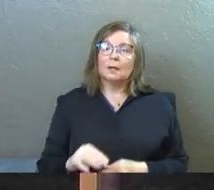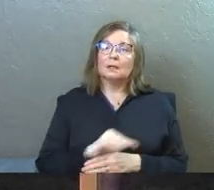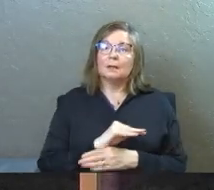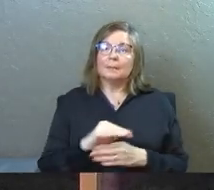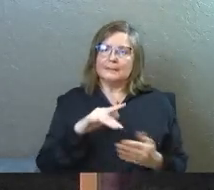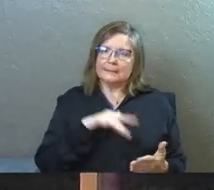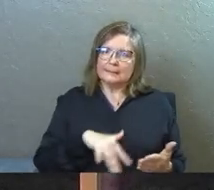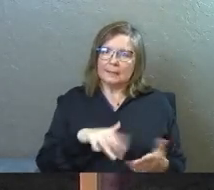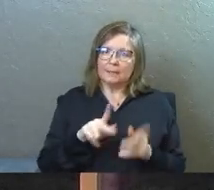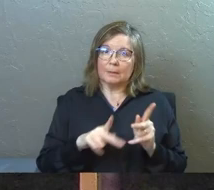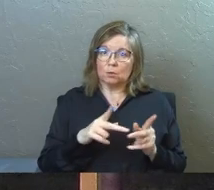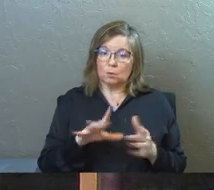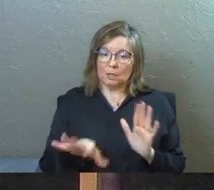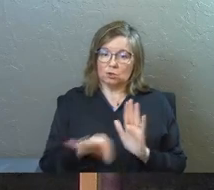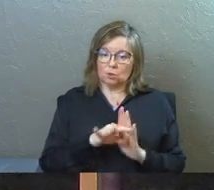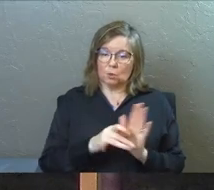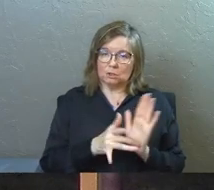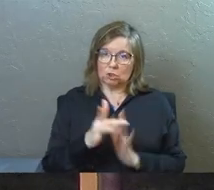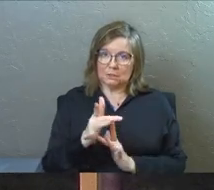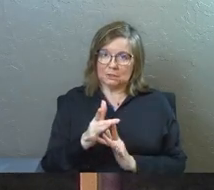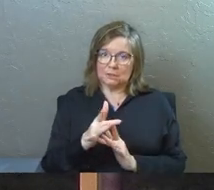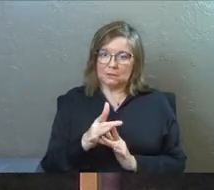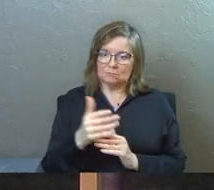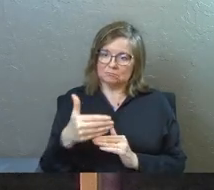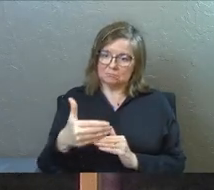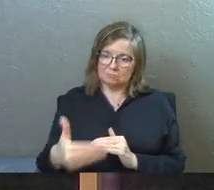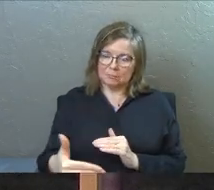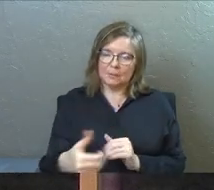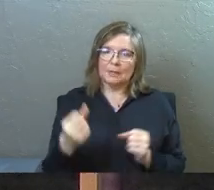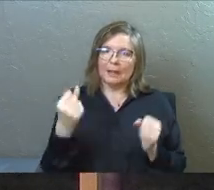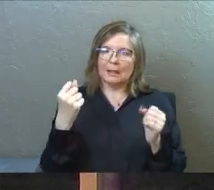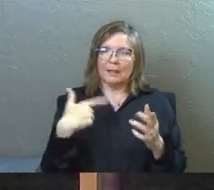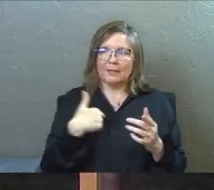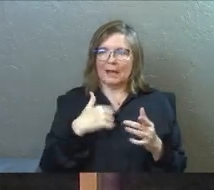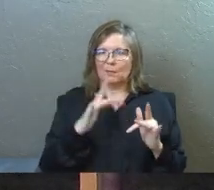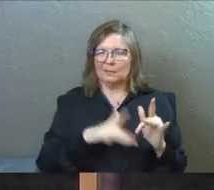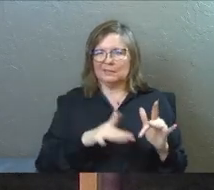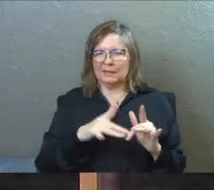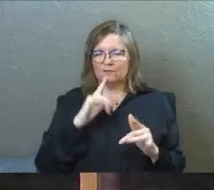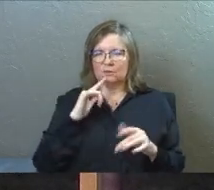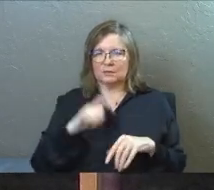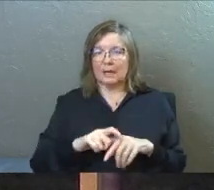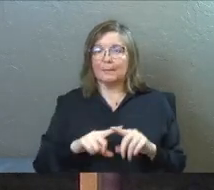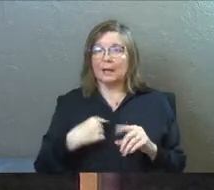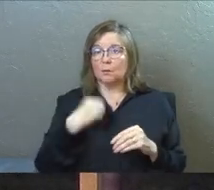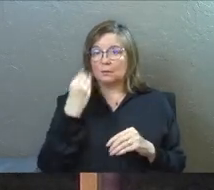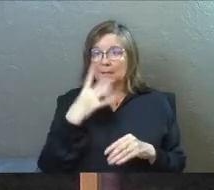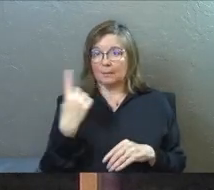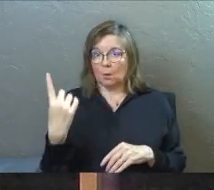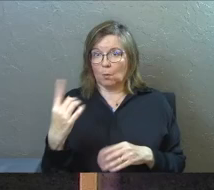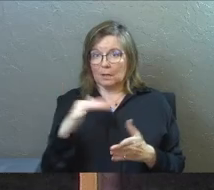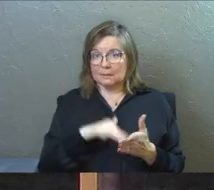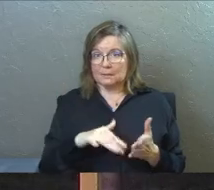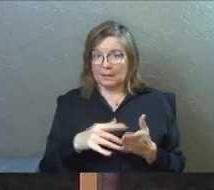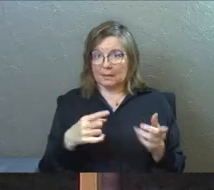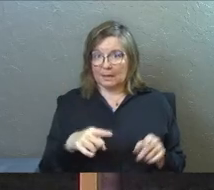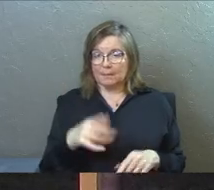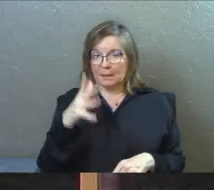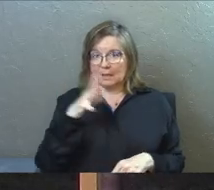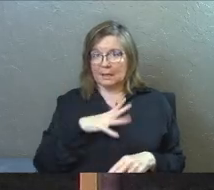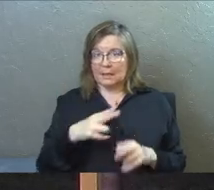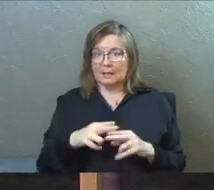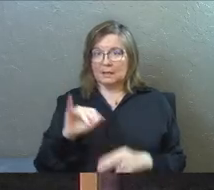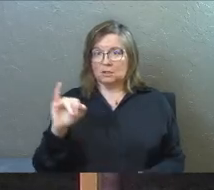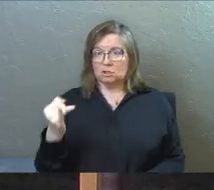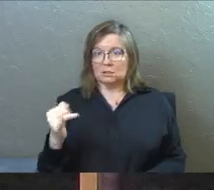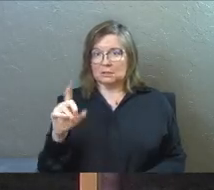these missionaries studied people who had chosen Jesus over time and there's a lot that I'm going to skip for time, but I'll tell you about one study that was done by a guy